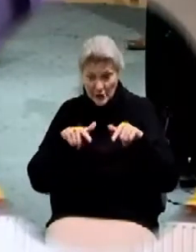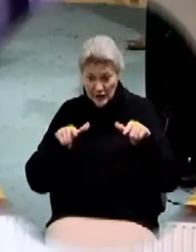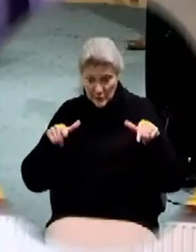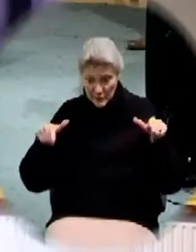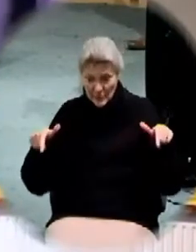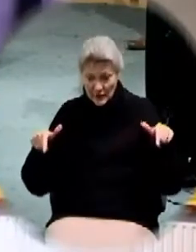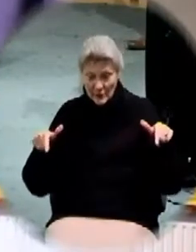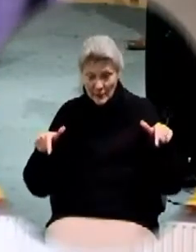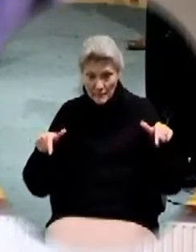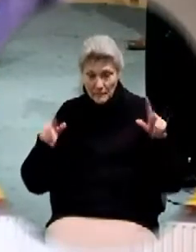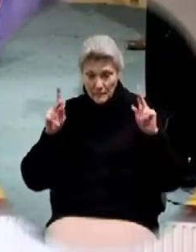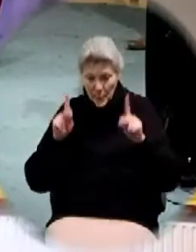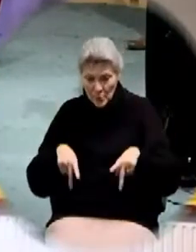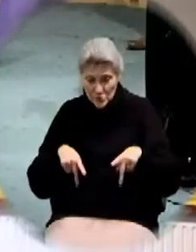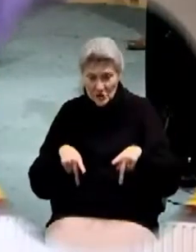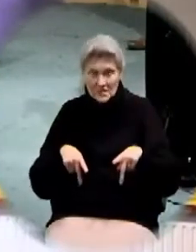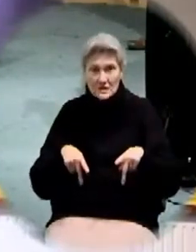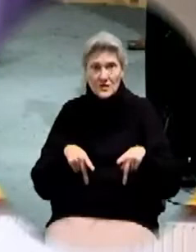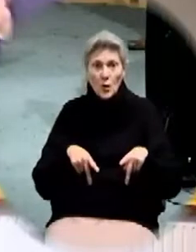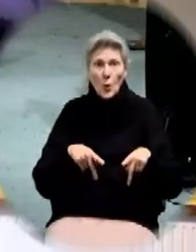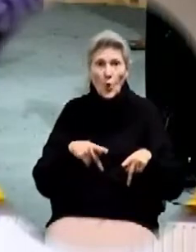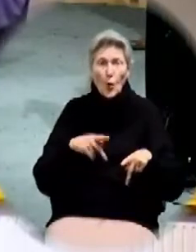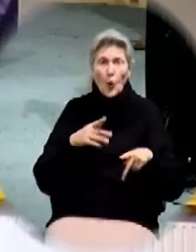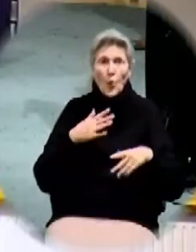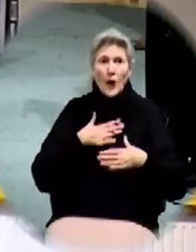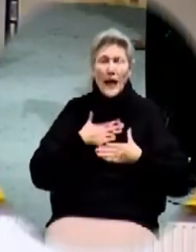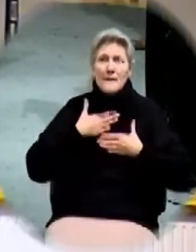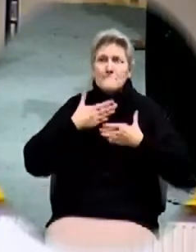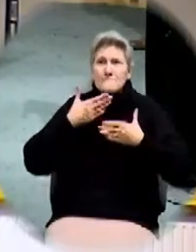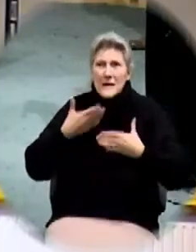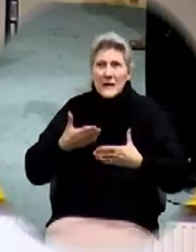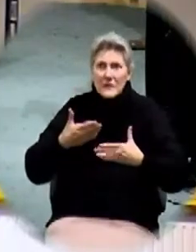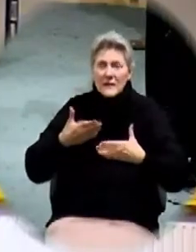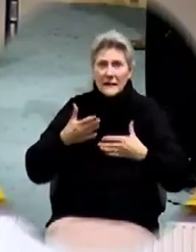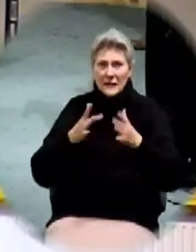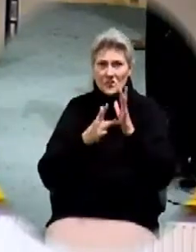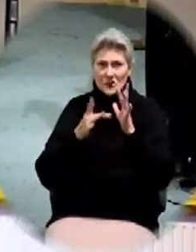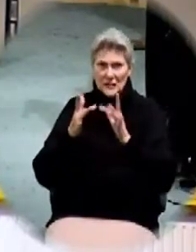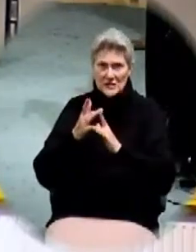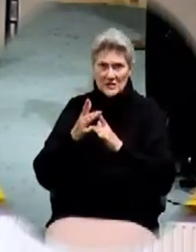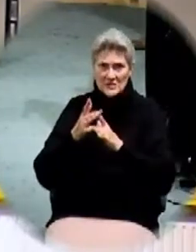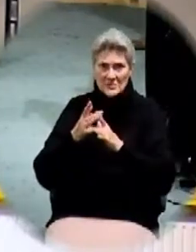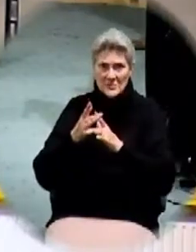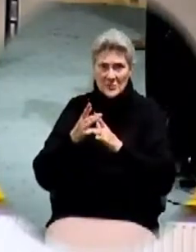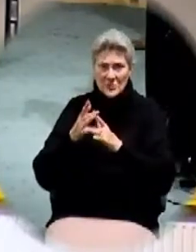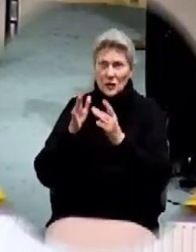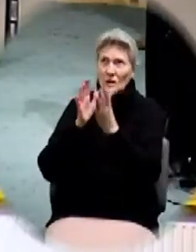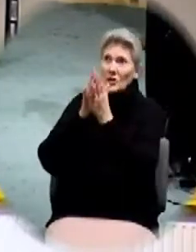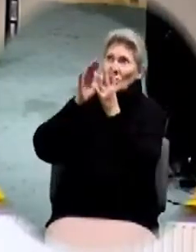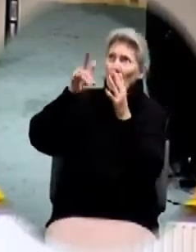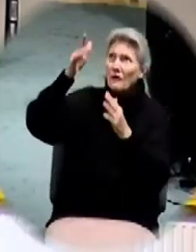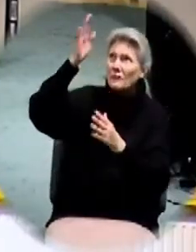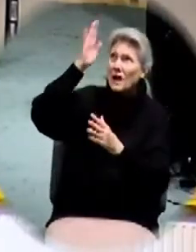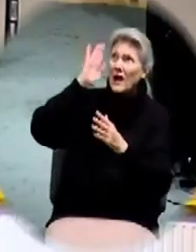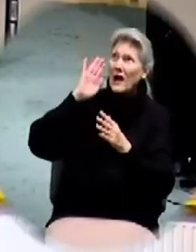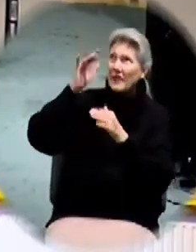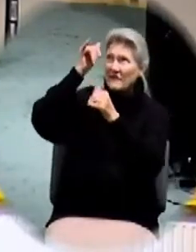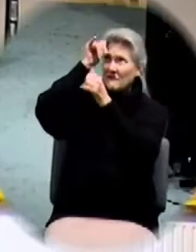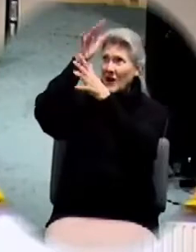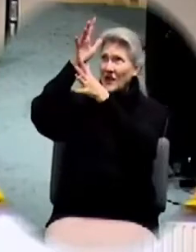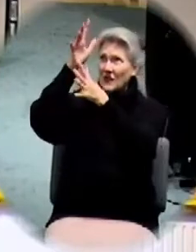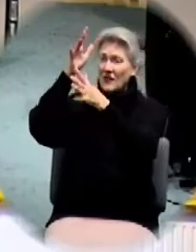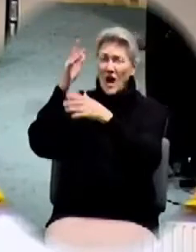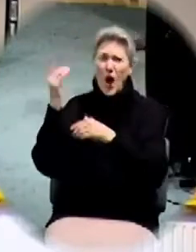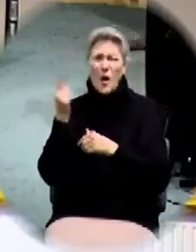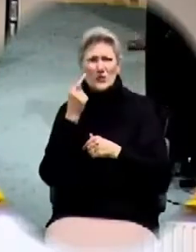Jesus Christ is Lord to the glory of God the Father I've always thought Pastor Boettcher that's talking about eternity that's talking about the white throne that's talking about